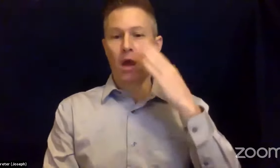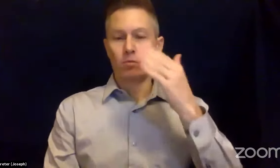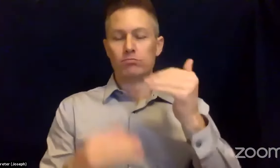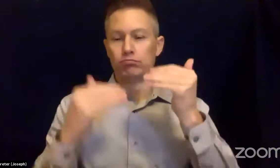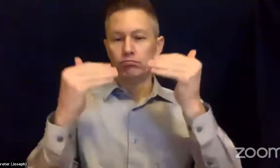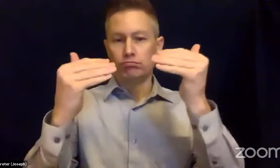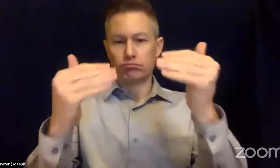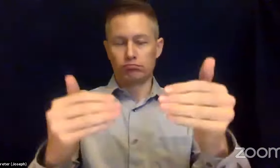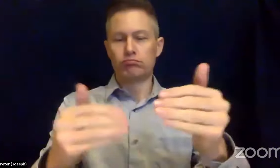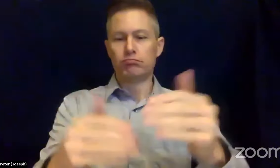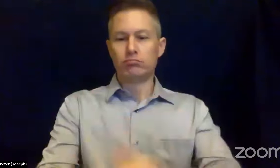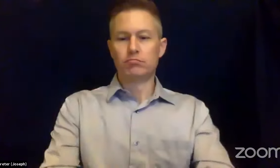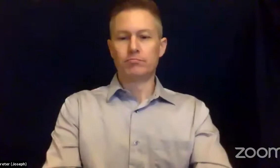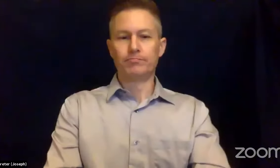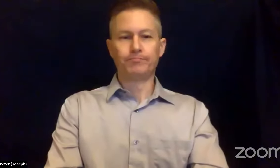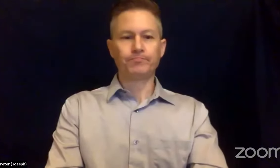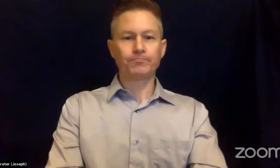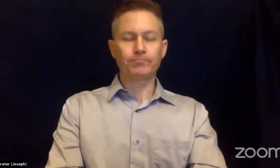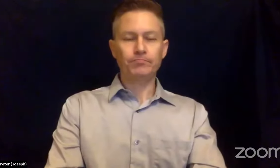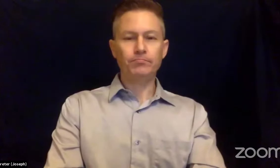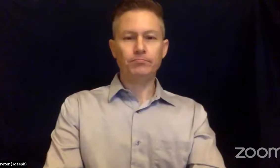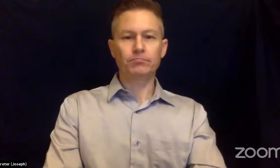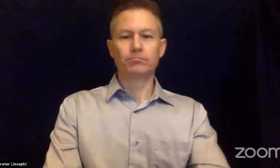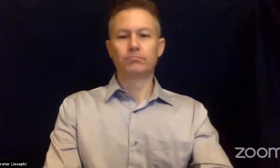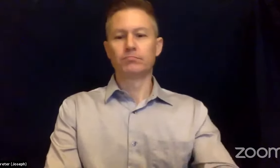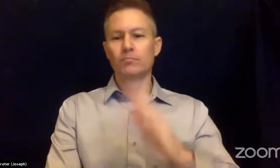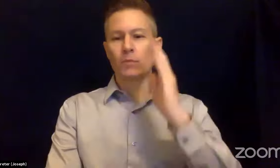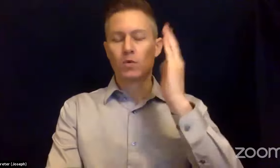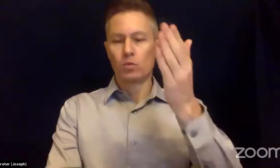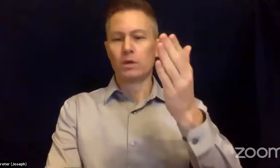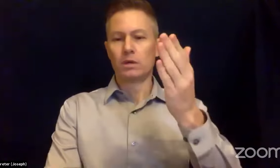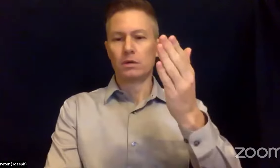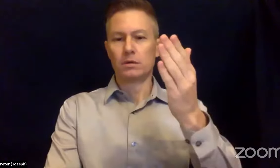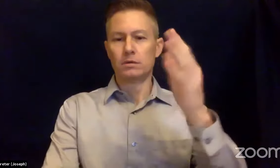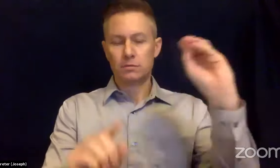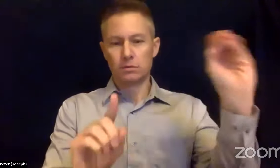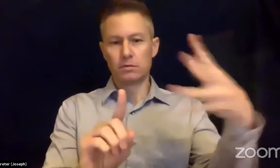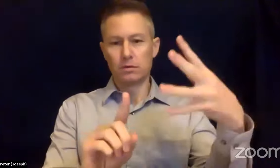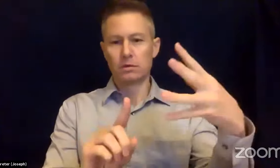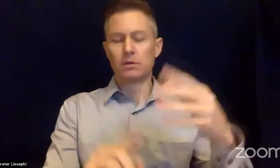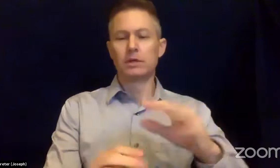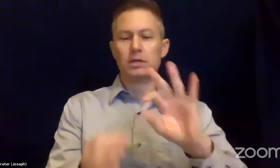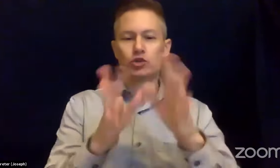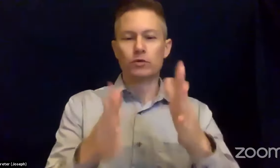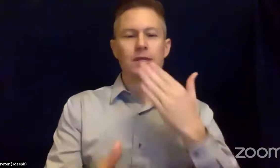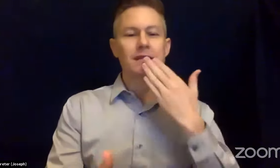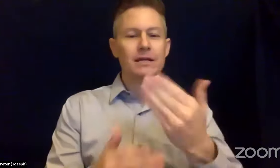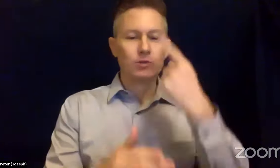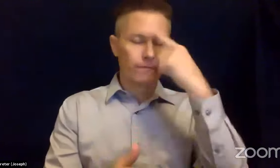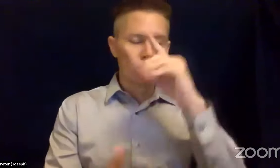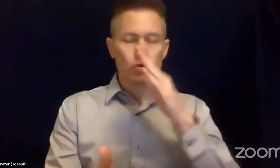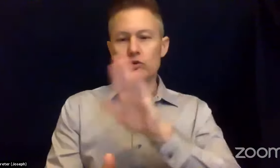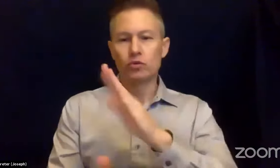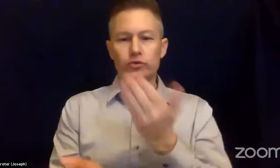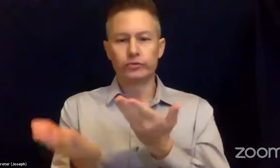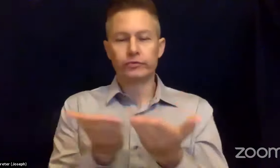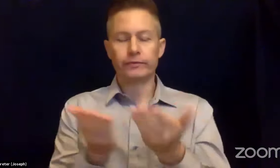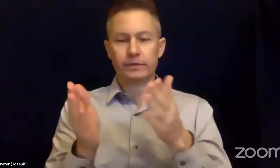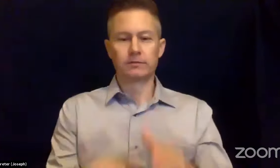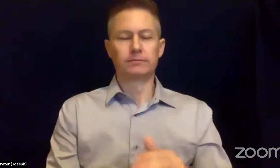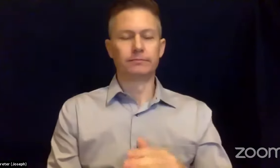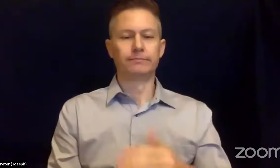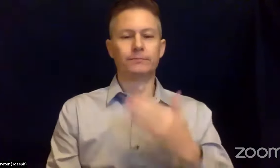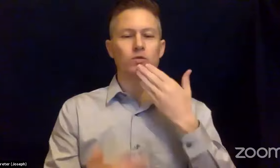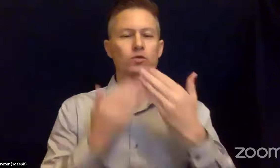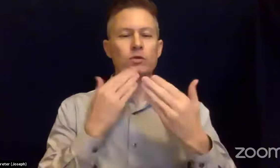and we will highlight the interpreter. Thank you so much for your services. Good morning. I'm happy to be here